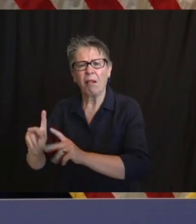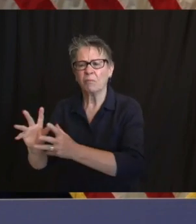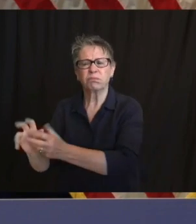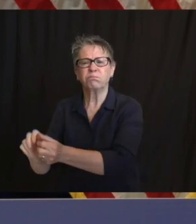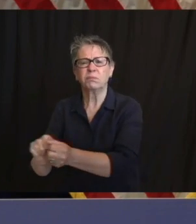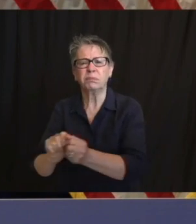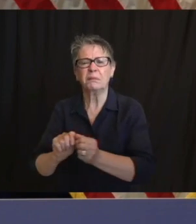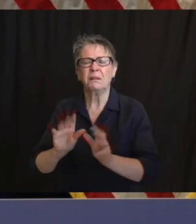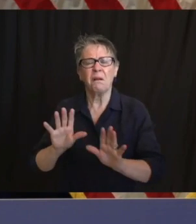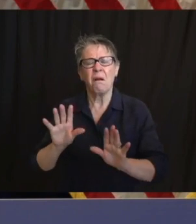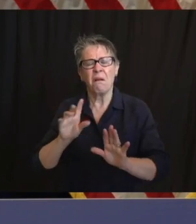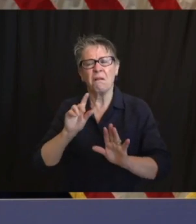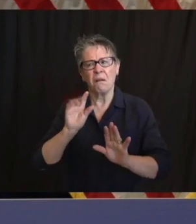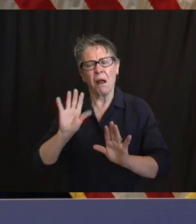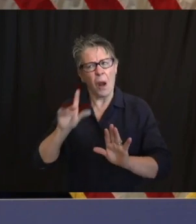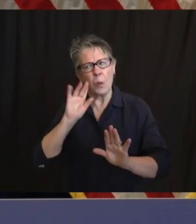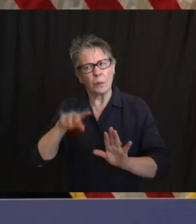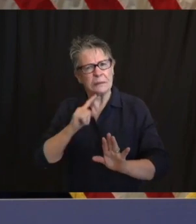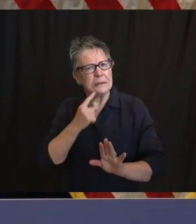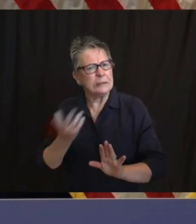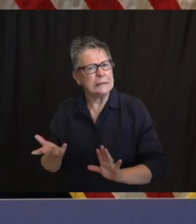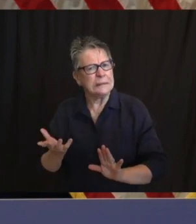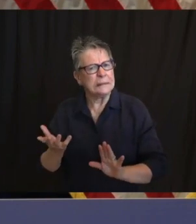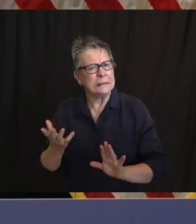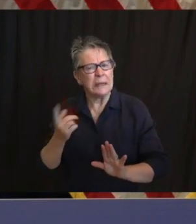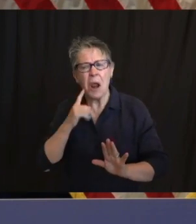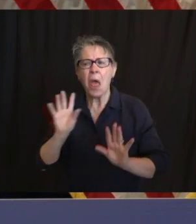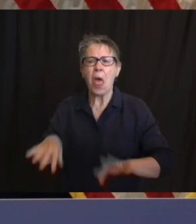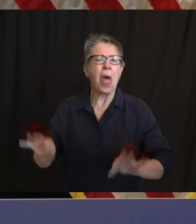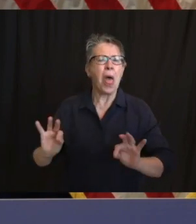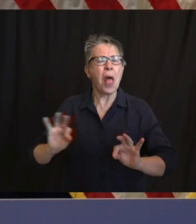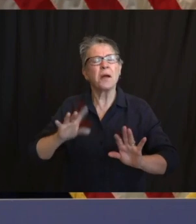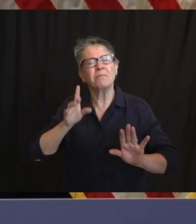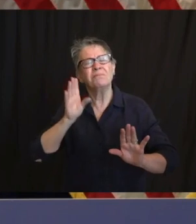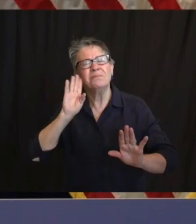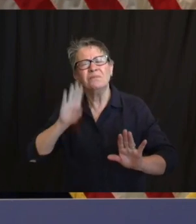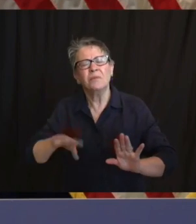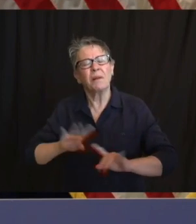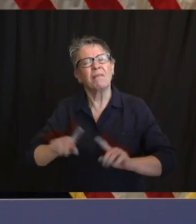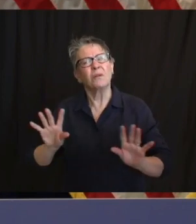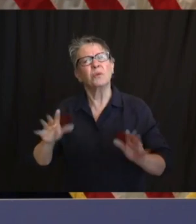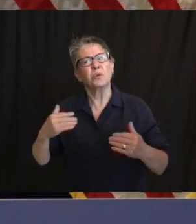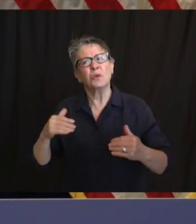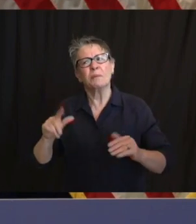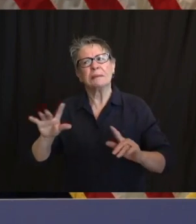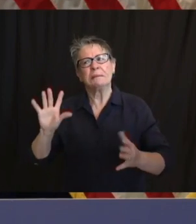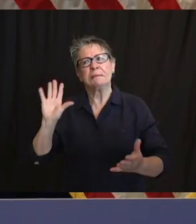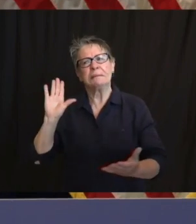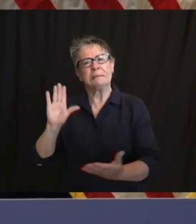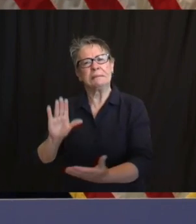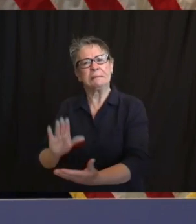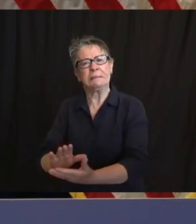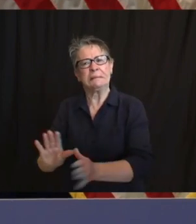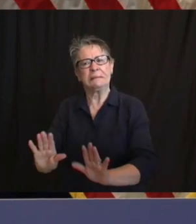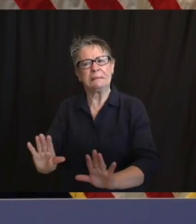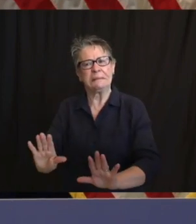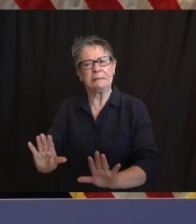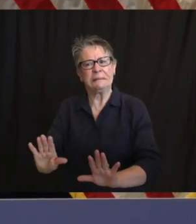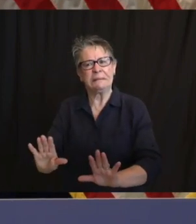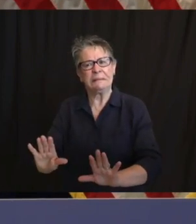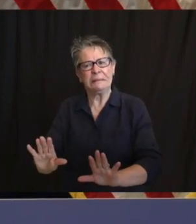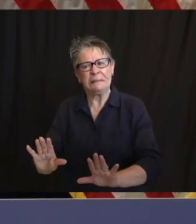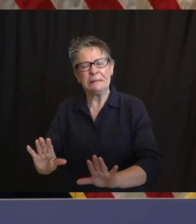I think I view those as attacks on our communities. So it's not just a window or it's not just a door.